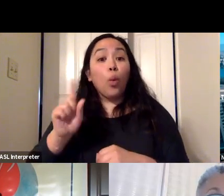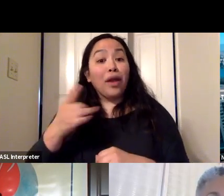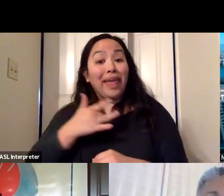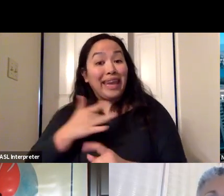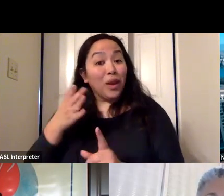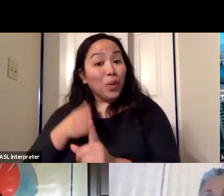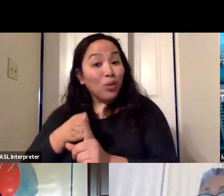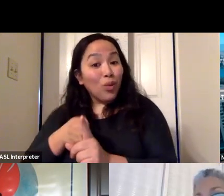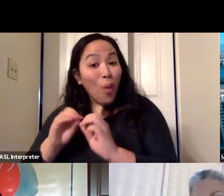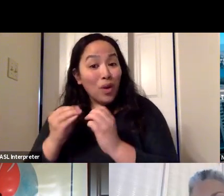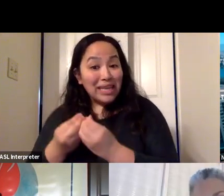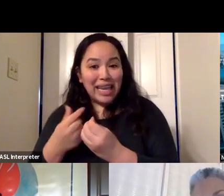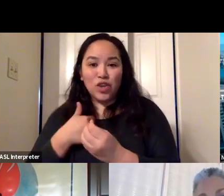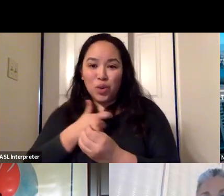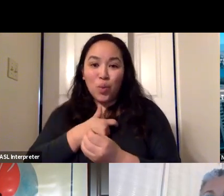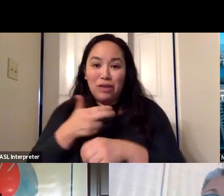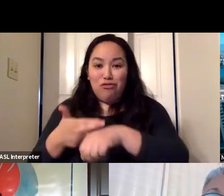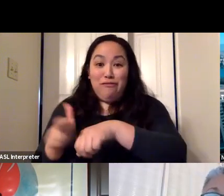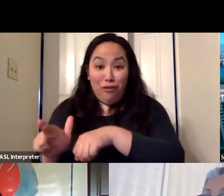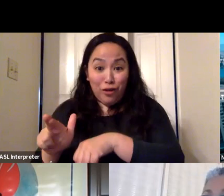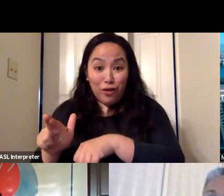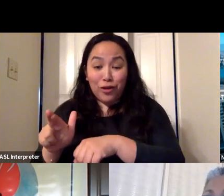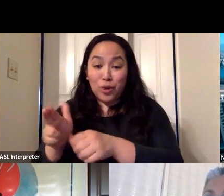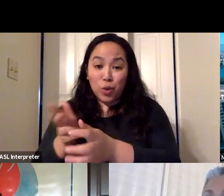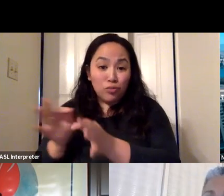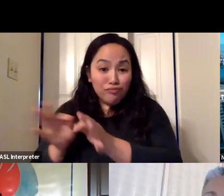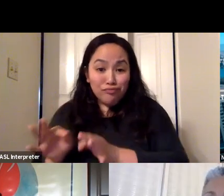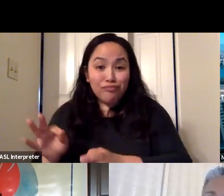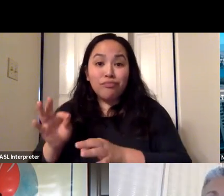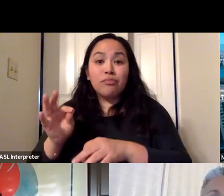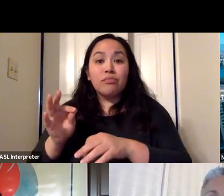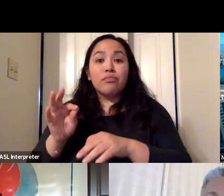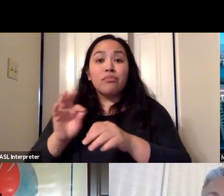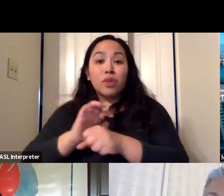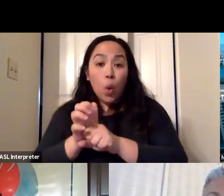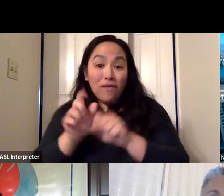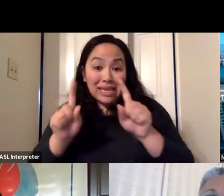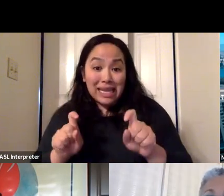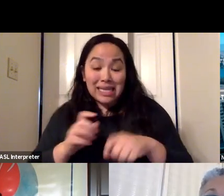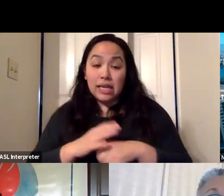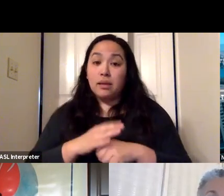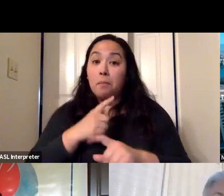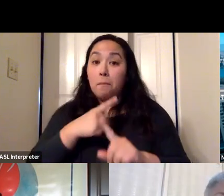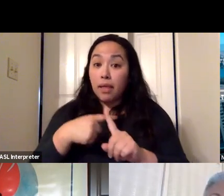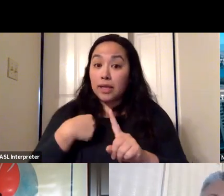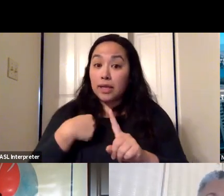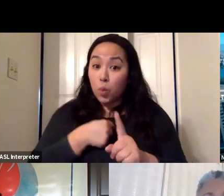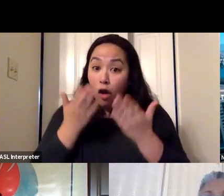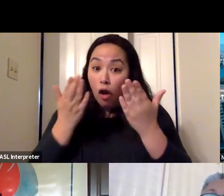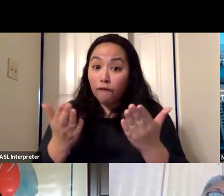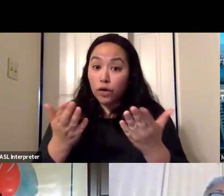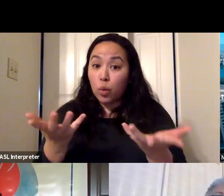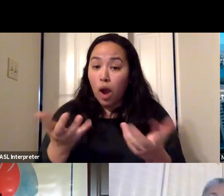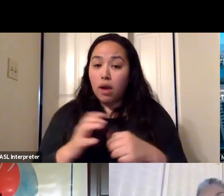to talk to them about their COVID test. Also offering COVID testing in trusted places like their community